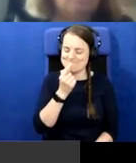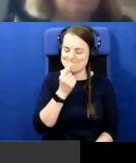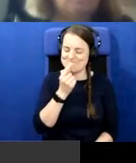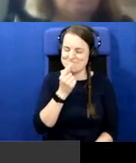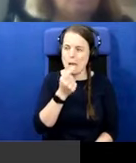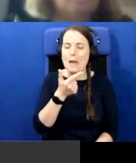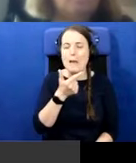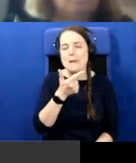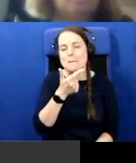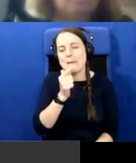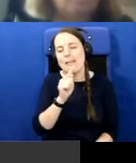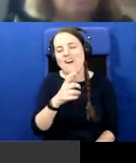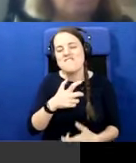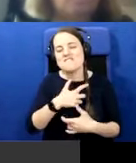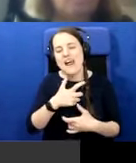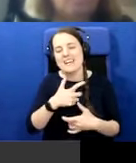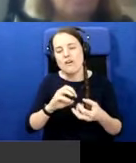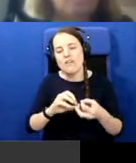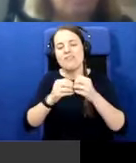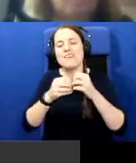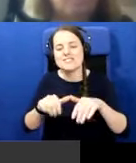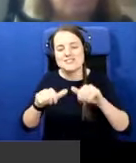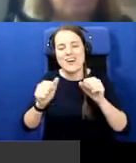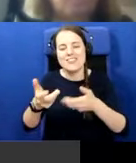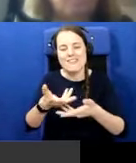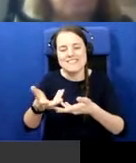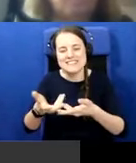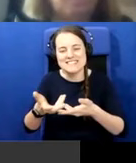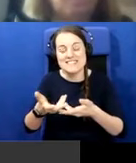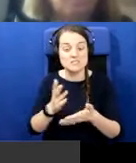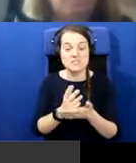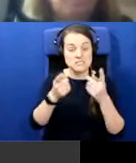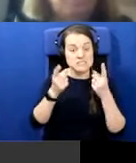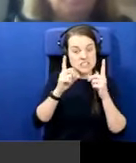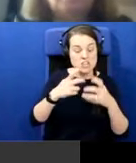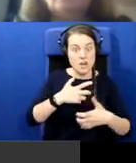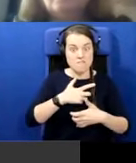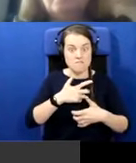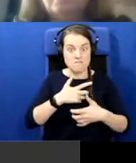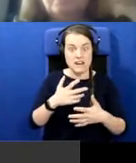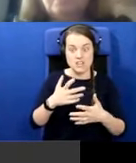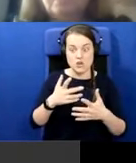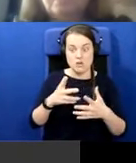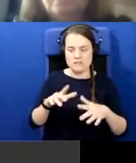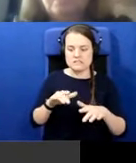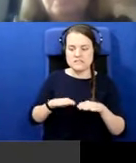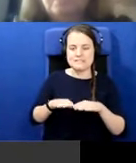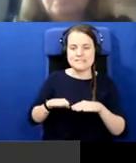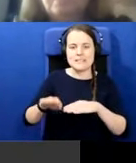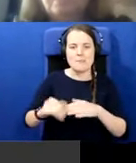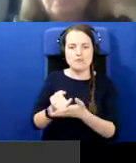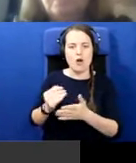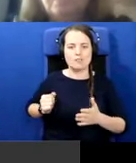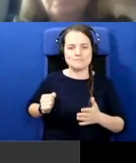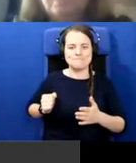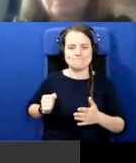afraid of the conversations, teachers are as afraid of the conversations and stepping on controversial territory. And